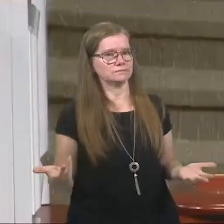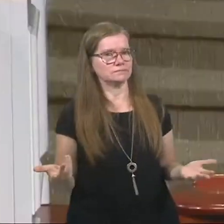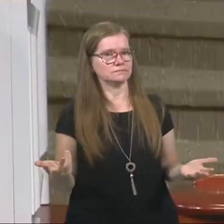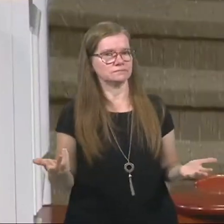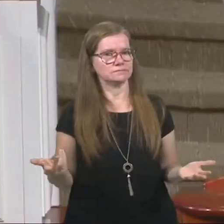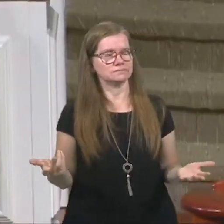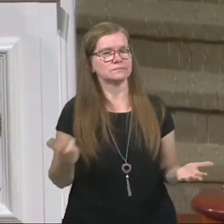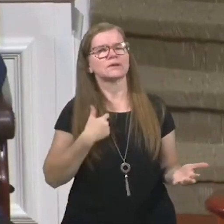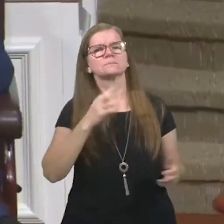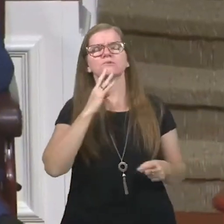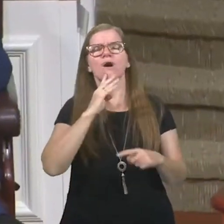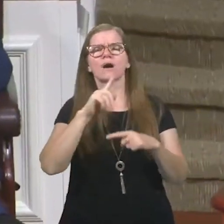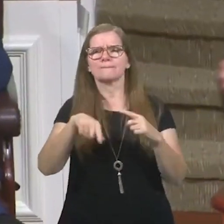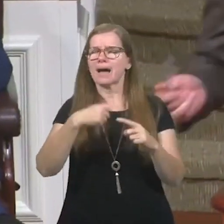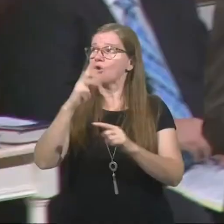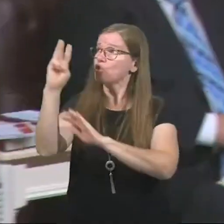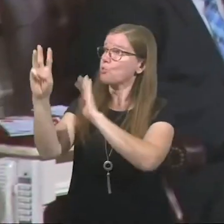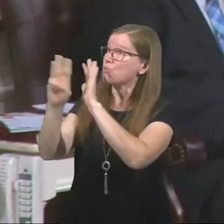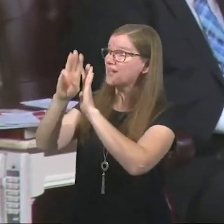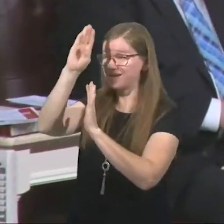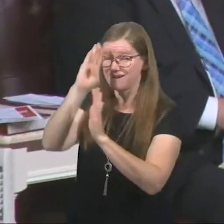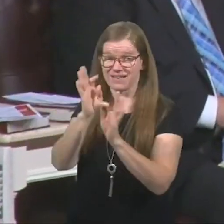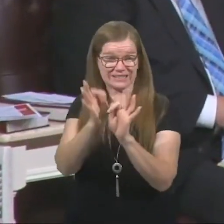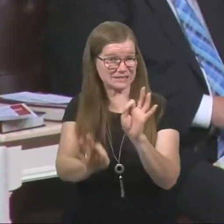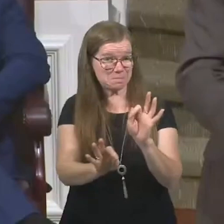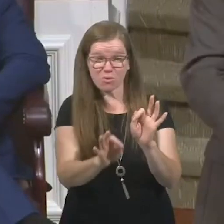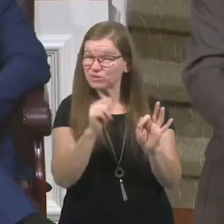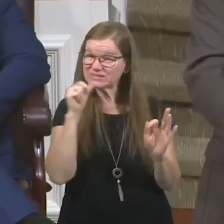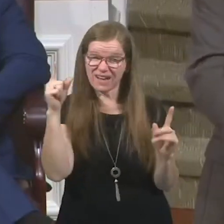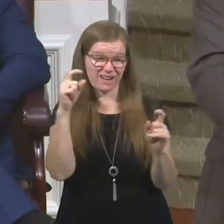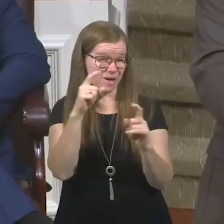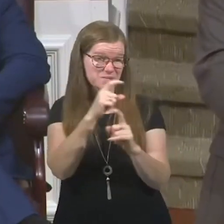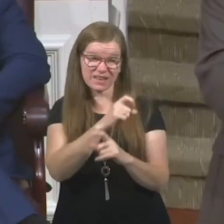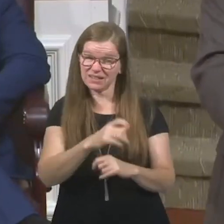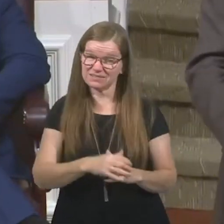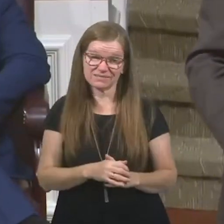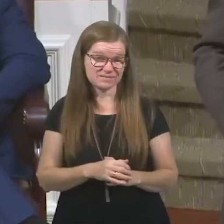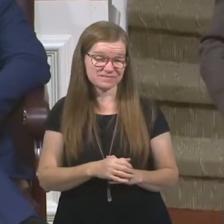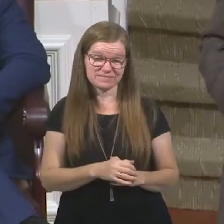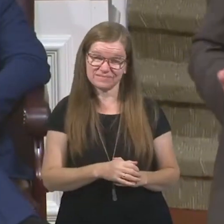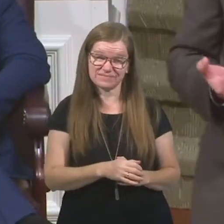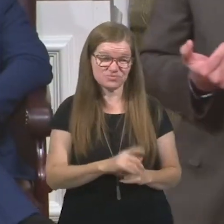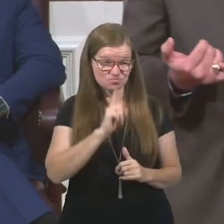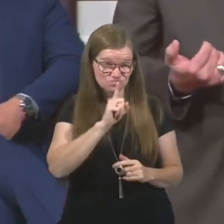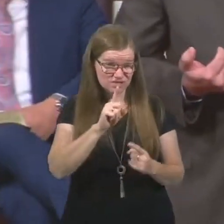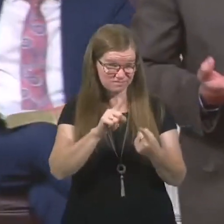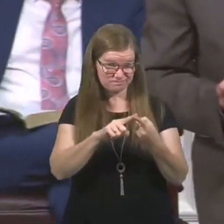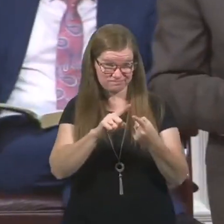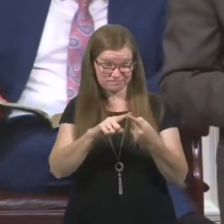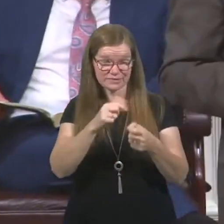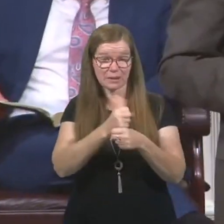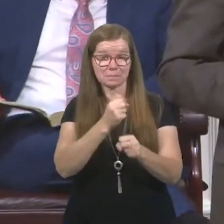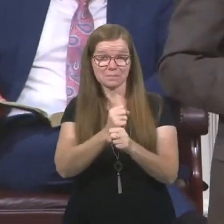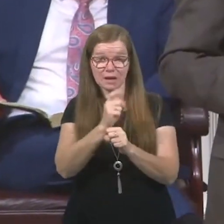I'm talking about the will of God is simple. It's not complicated. It's really making sure that souls around you hear the